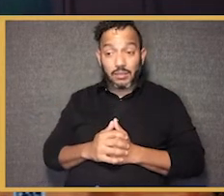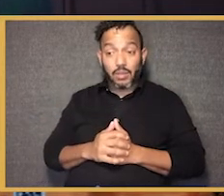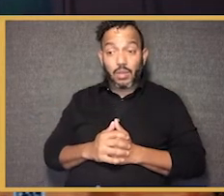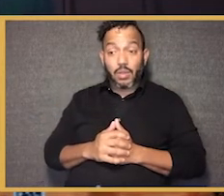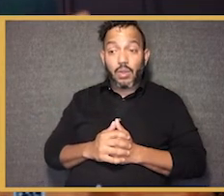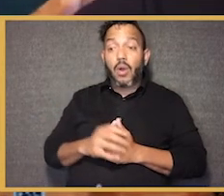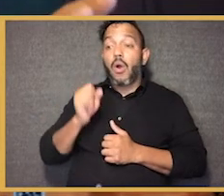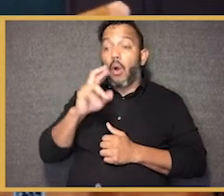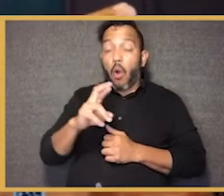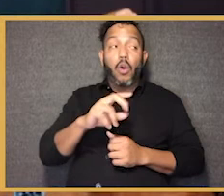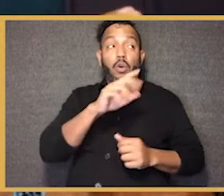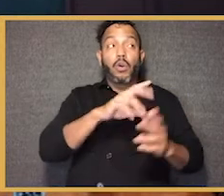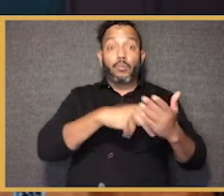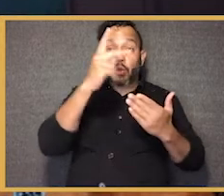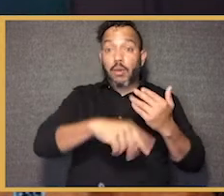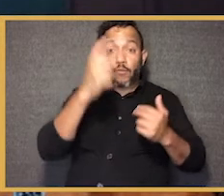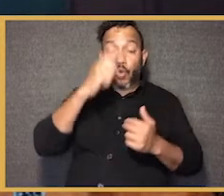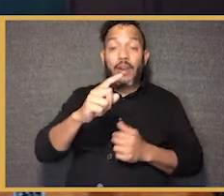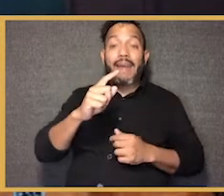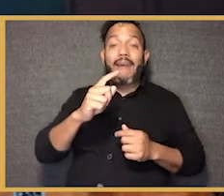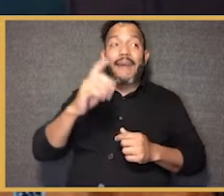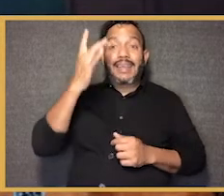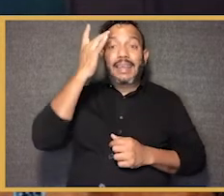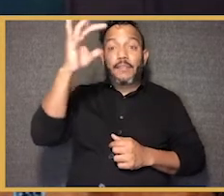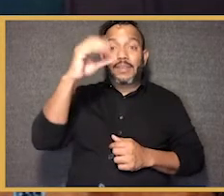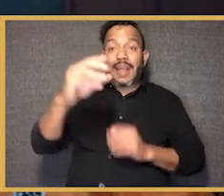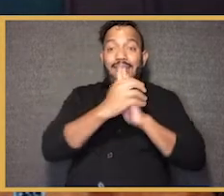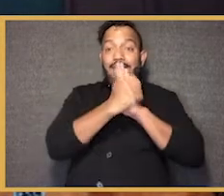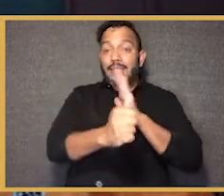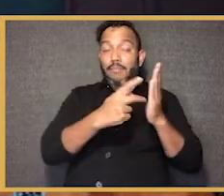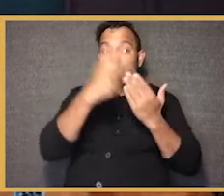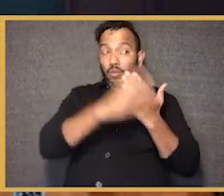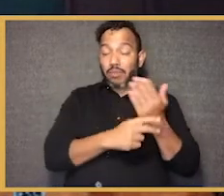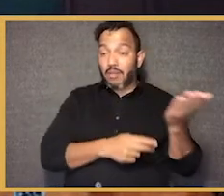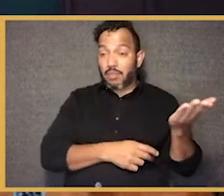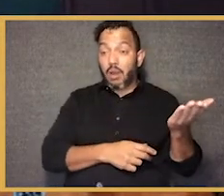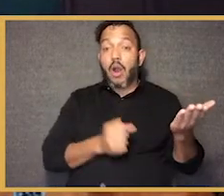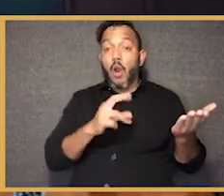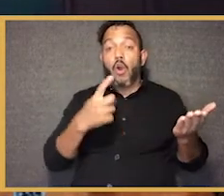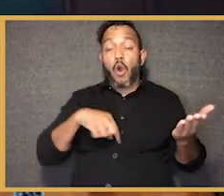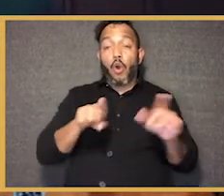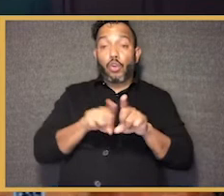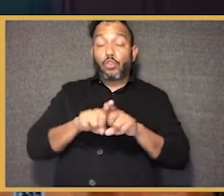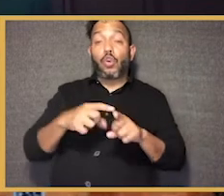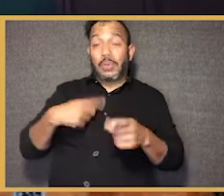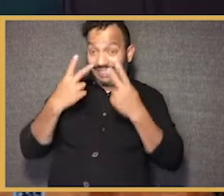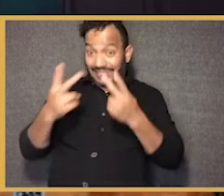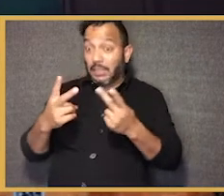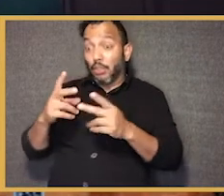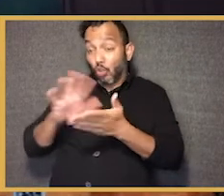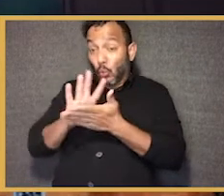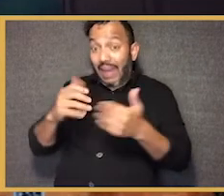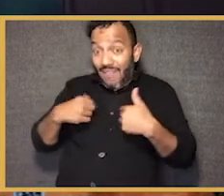for example, or gifted and talented programs at the elementary level. But we also found that